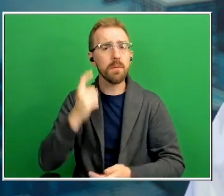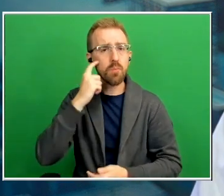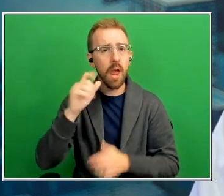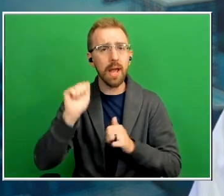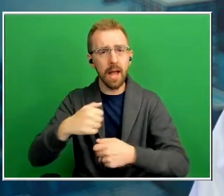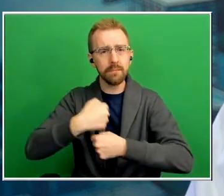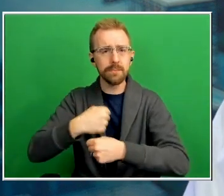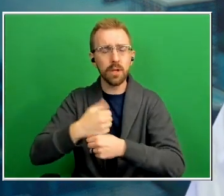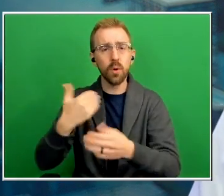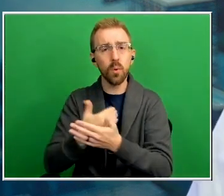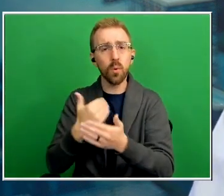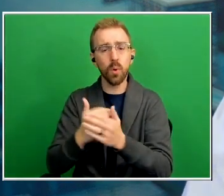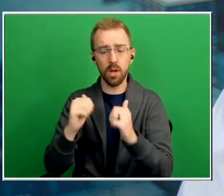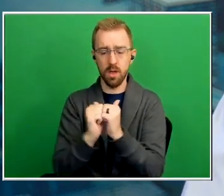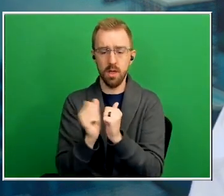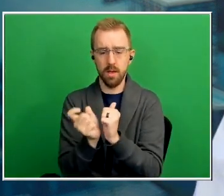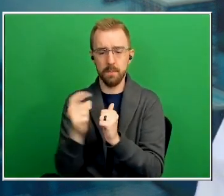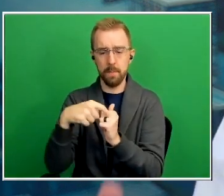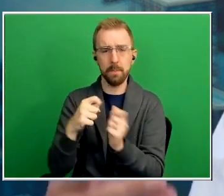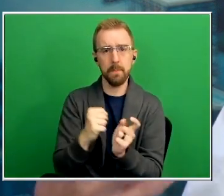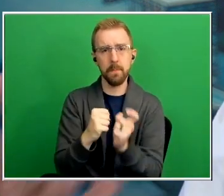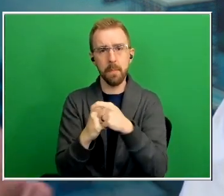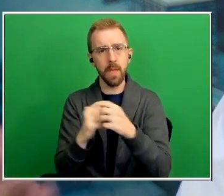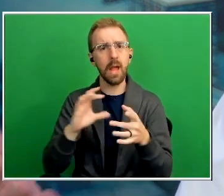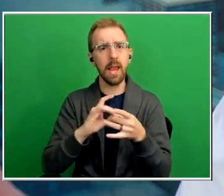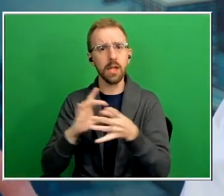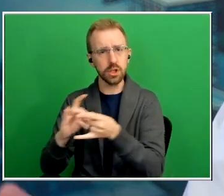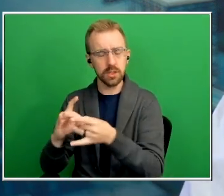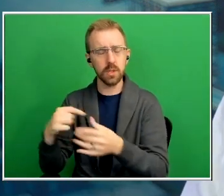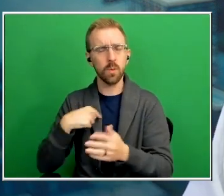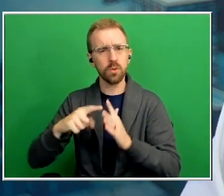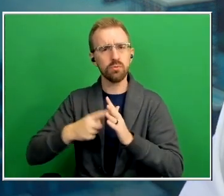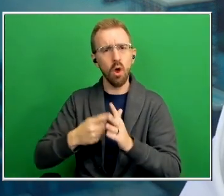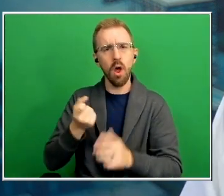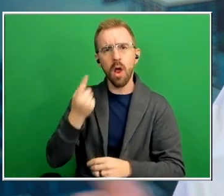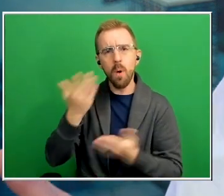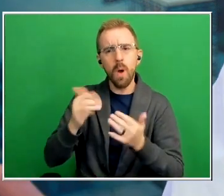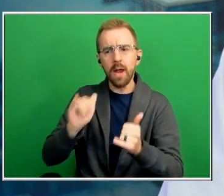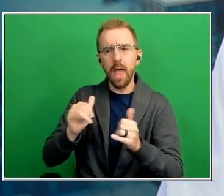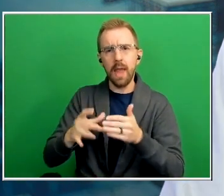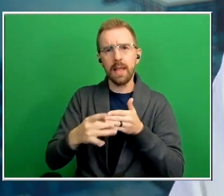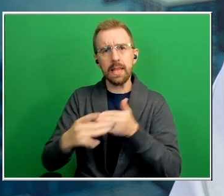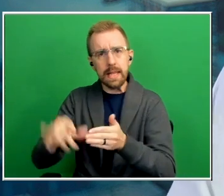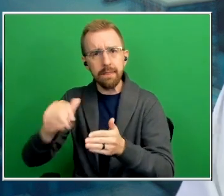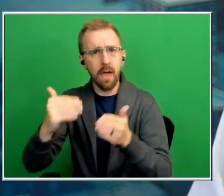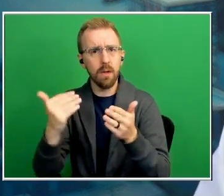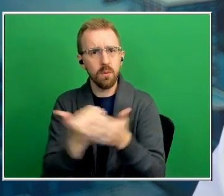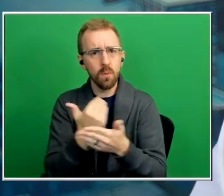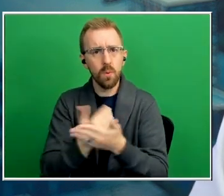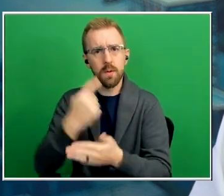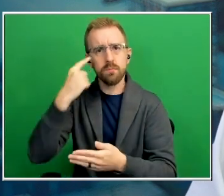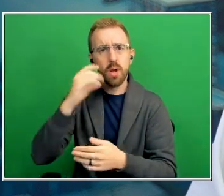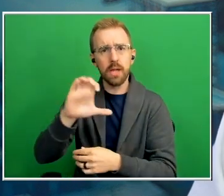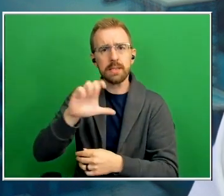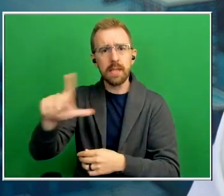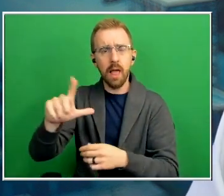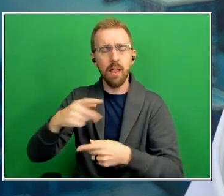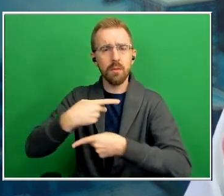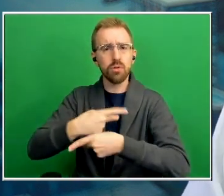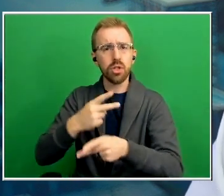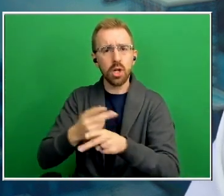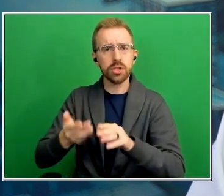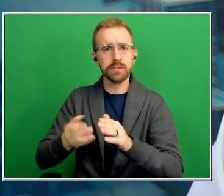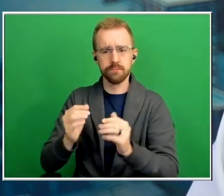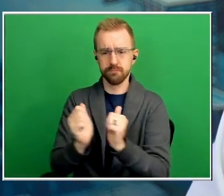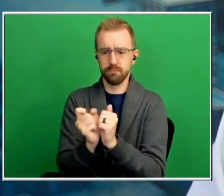and we're under we're beginning to understand what can drive that sort of new new brain cell production in the brain and